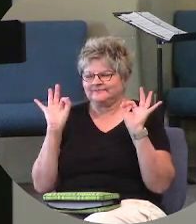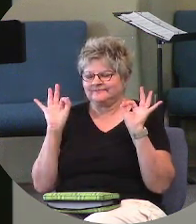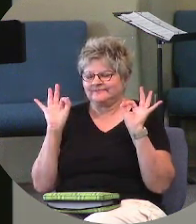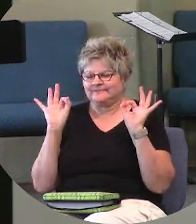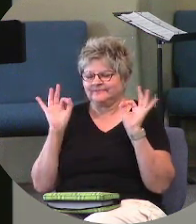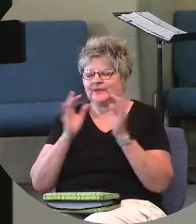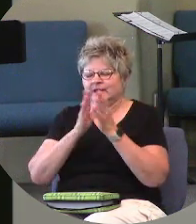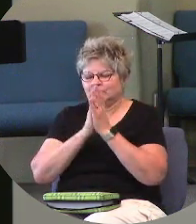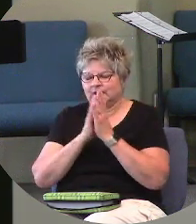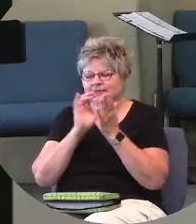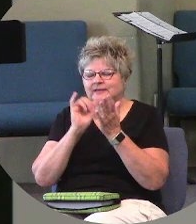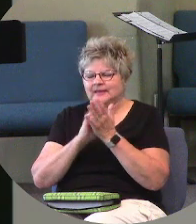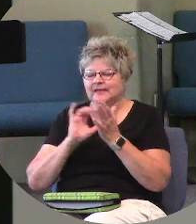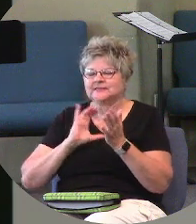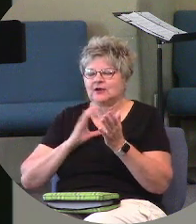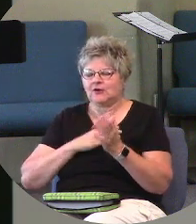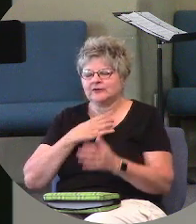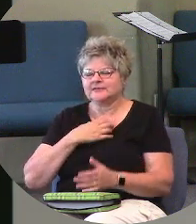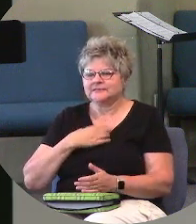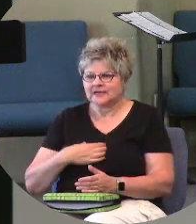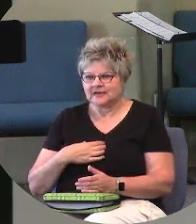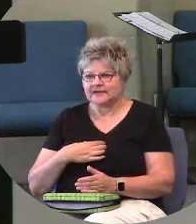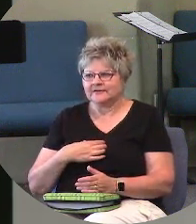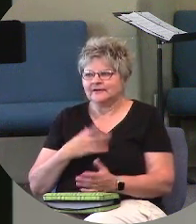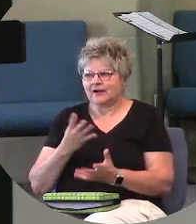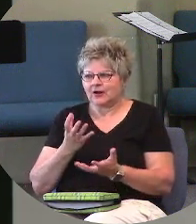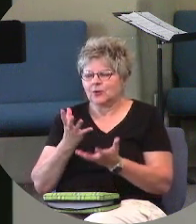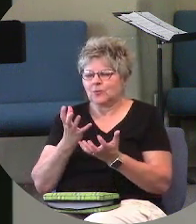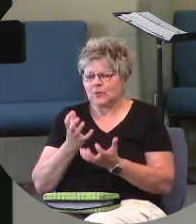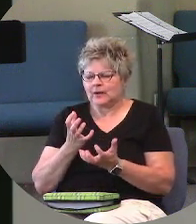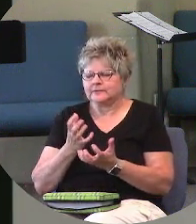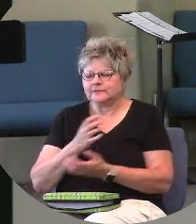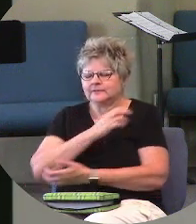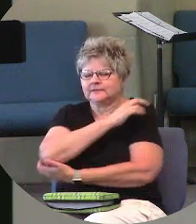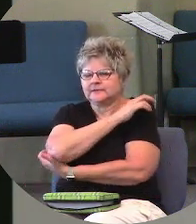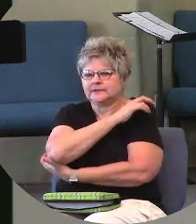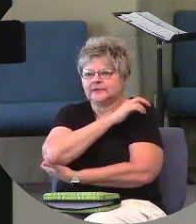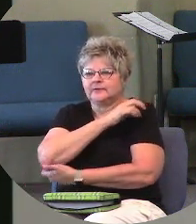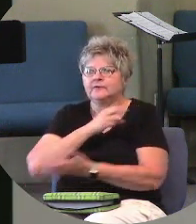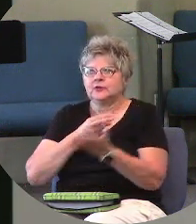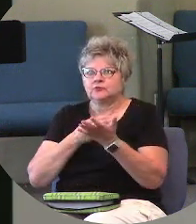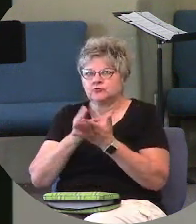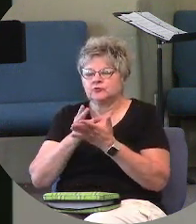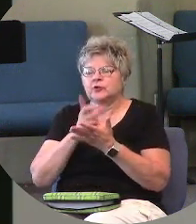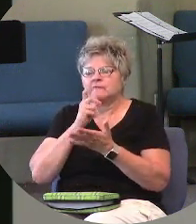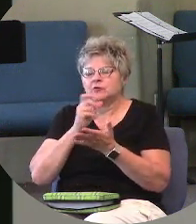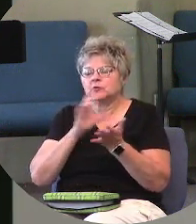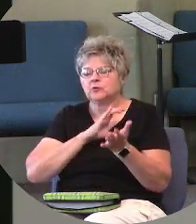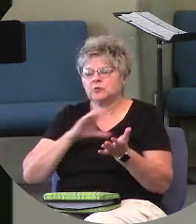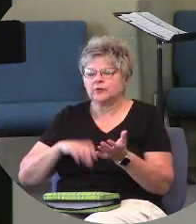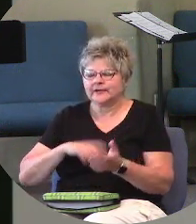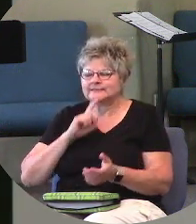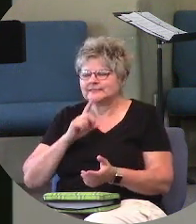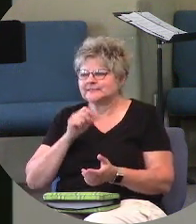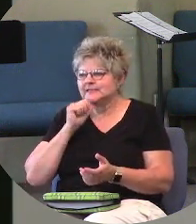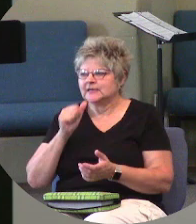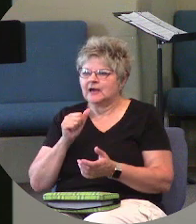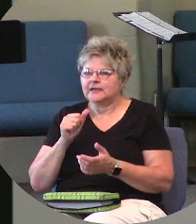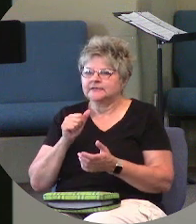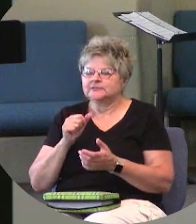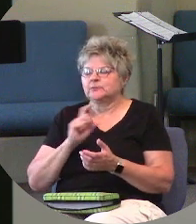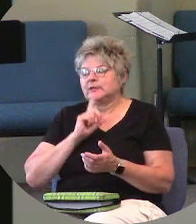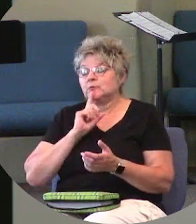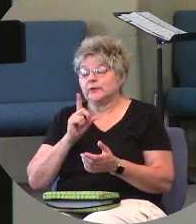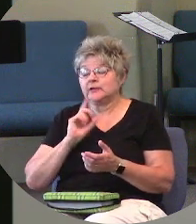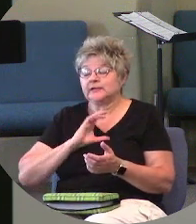I pray that that's our desire, our want for the truth of who Christ is. Not to just be real in our lives,